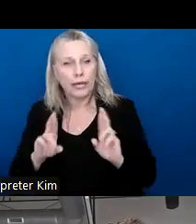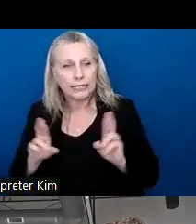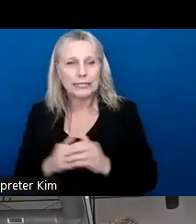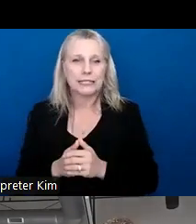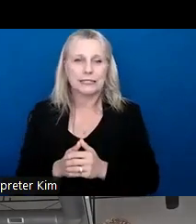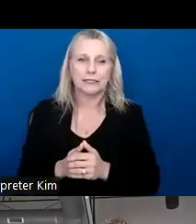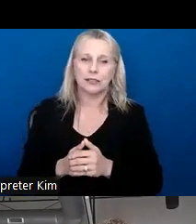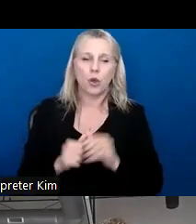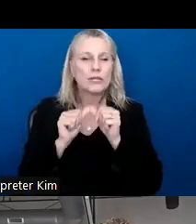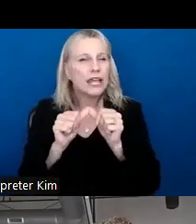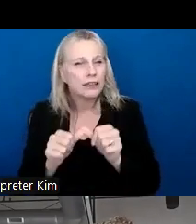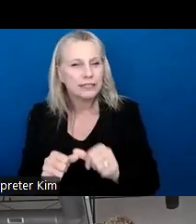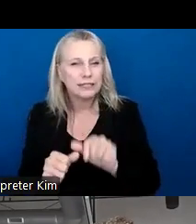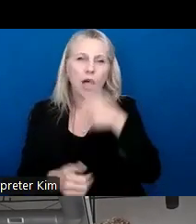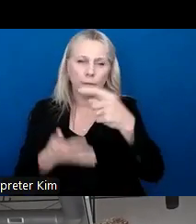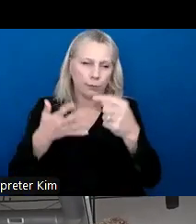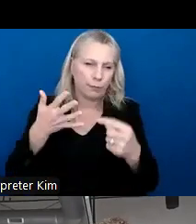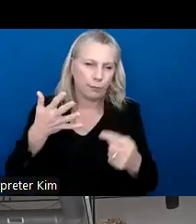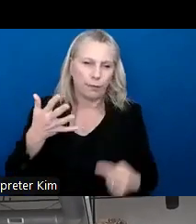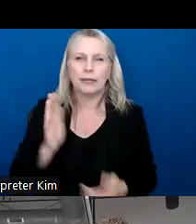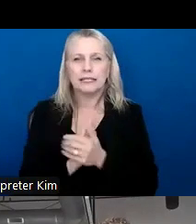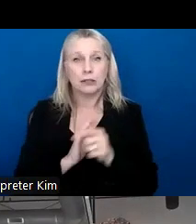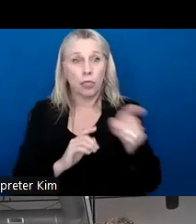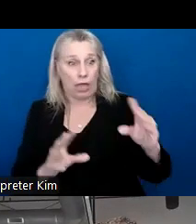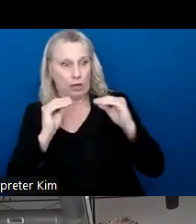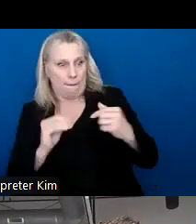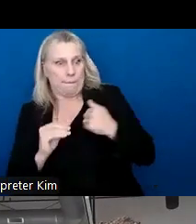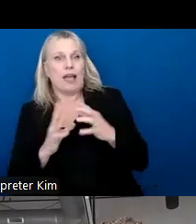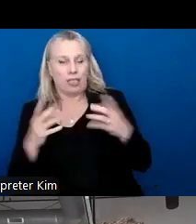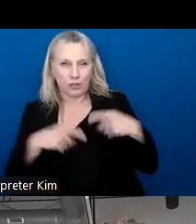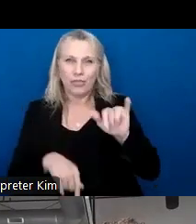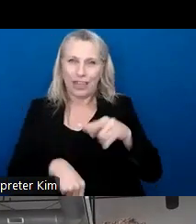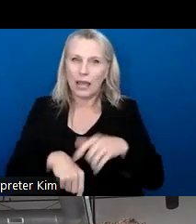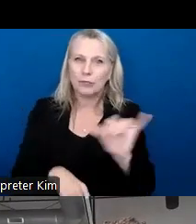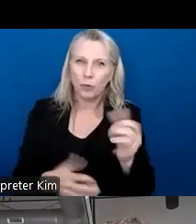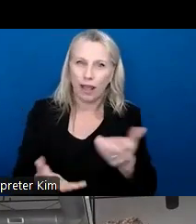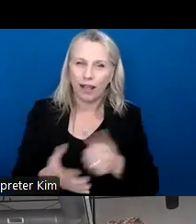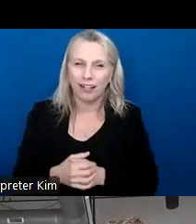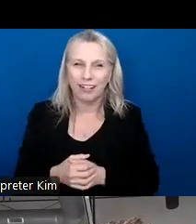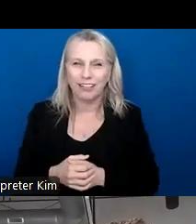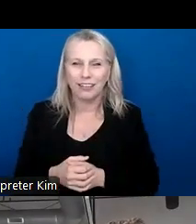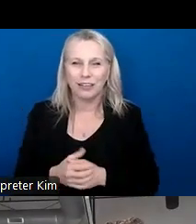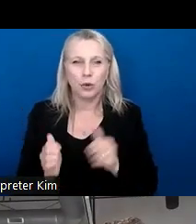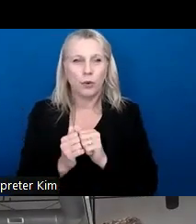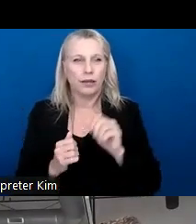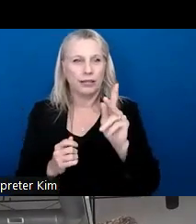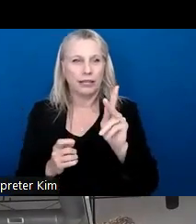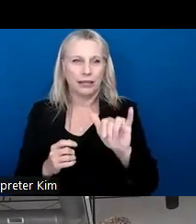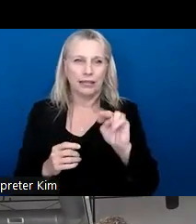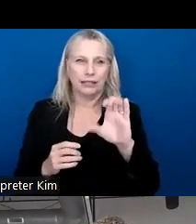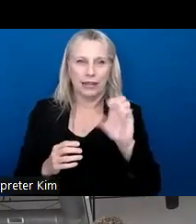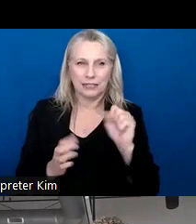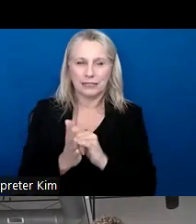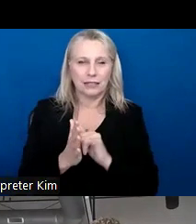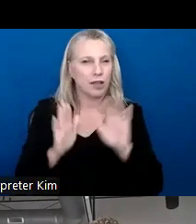resiliency, and a bunch of other skills. They taught me a lot during that time as well. Um, so with Connects and Y-Link, it's just a really awesome